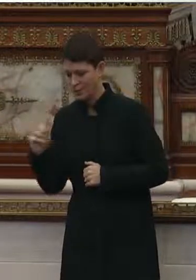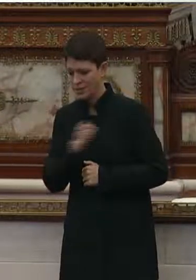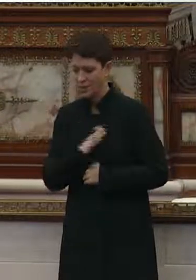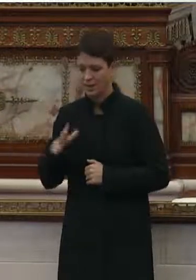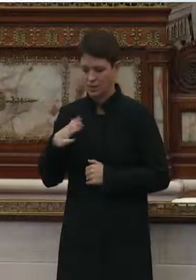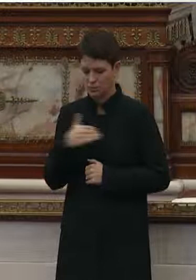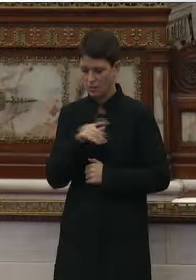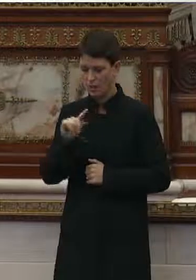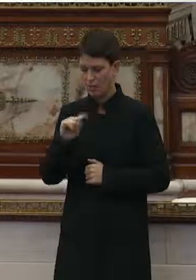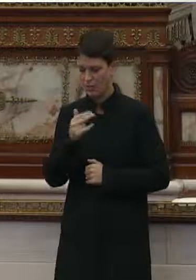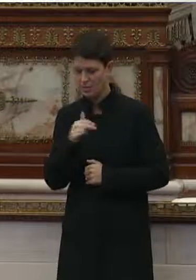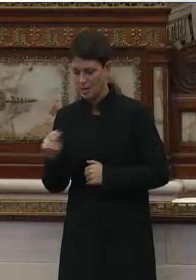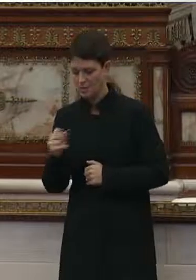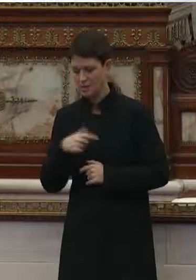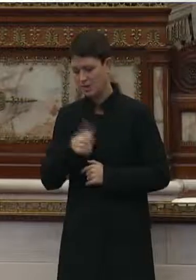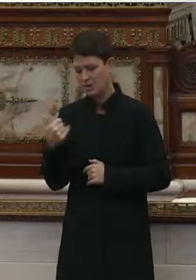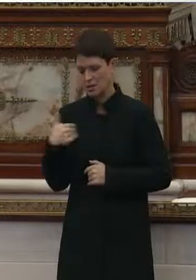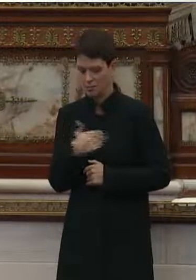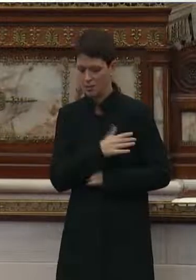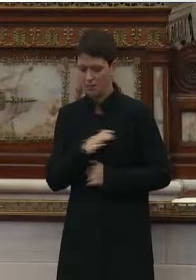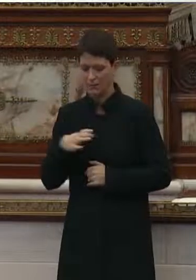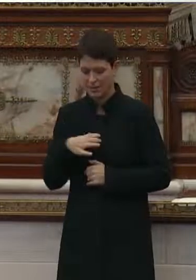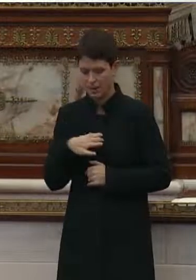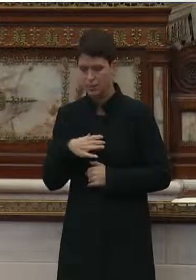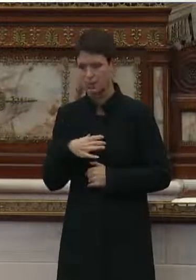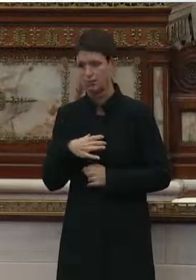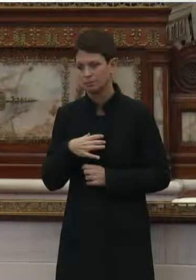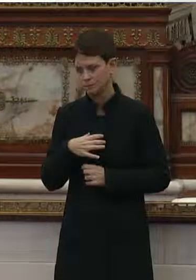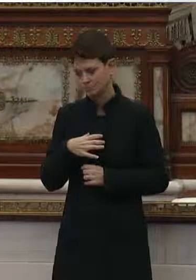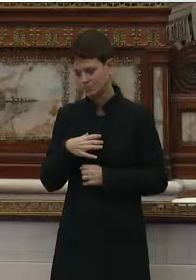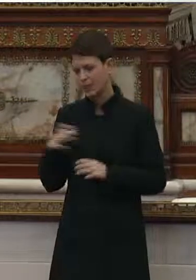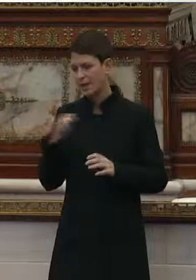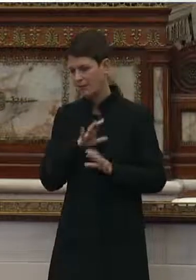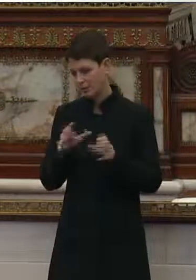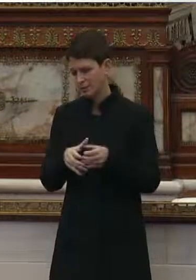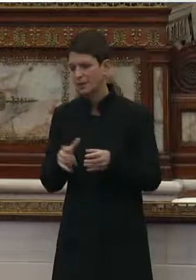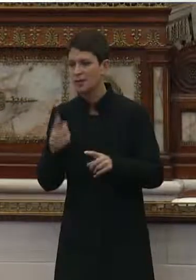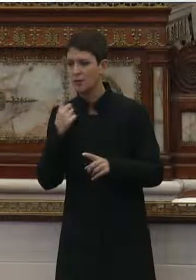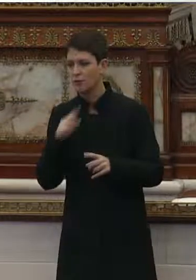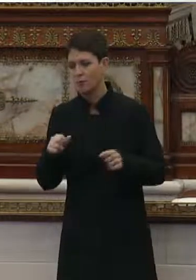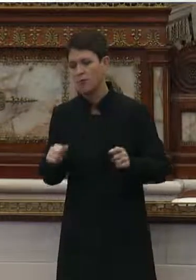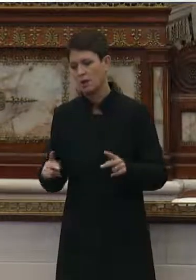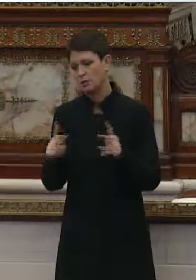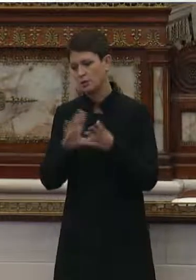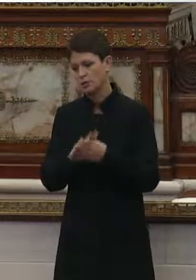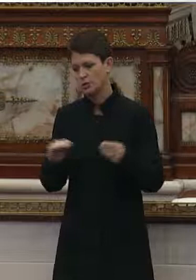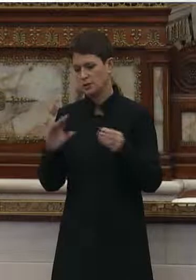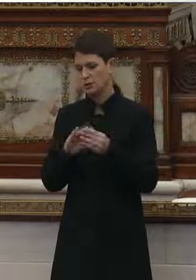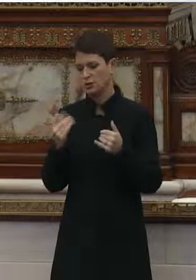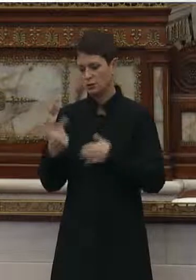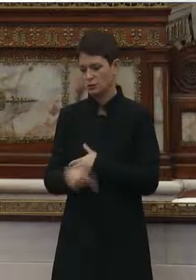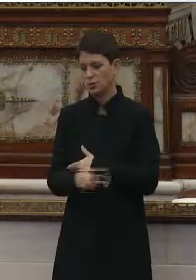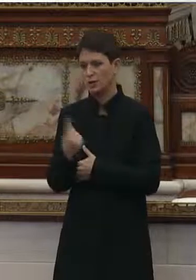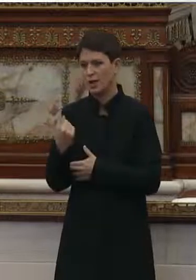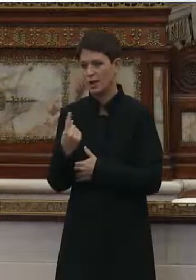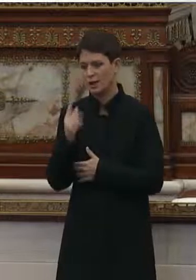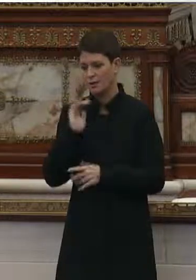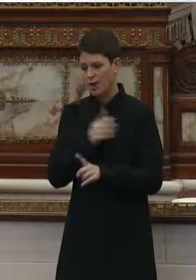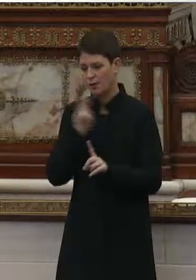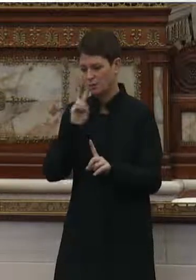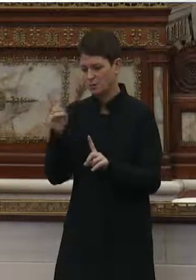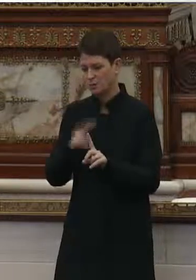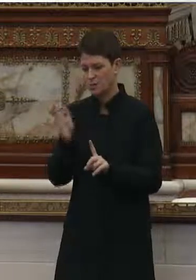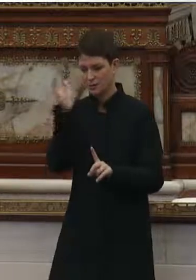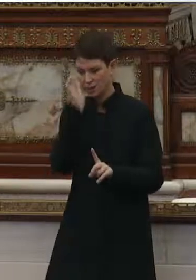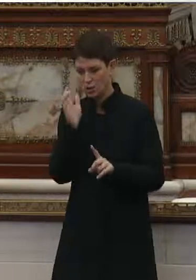Councilmember Thomas, and the other members of the committee for the opportunity to provide Cary's perspective today